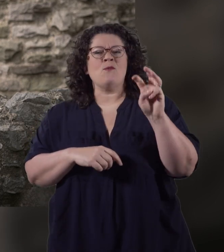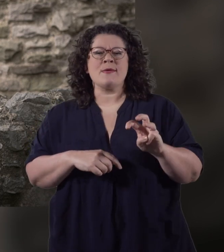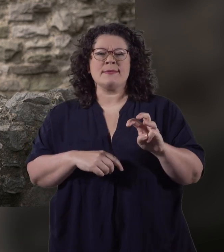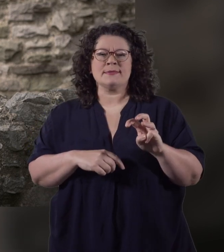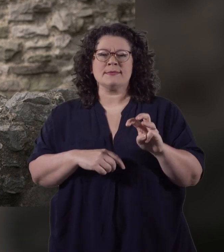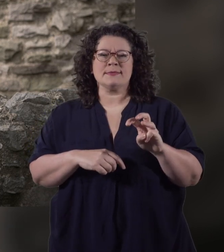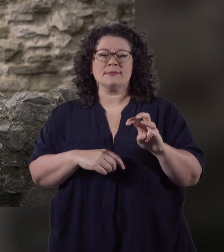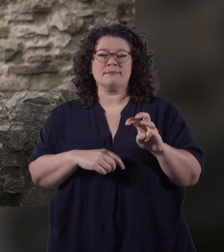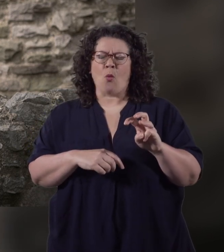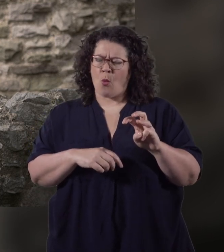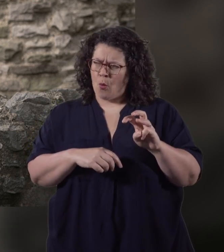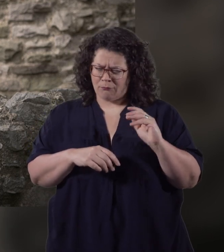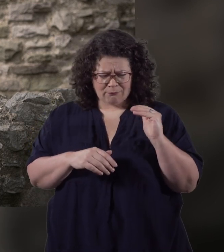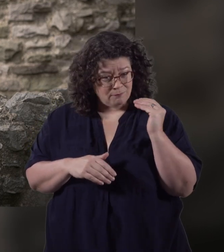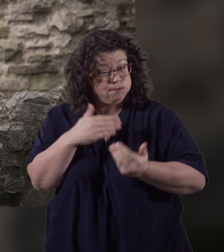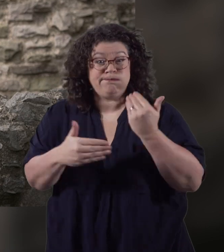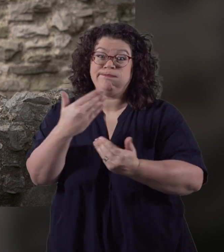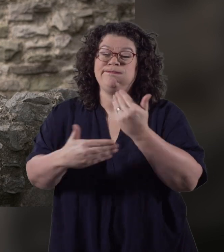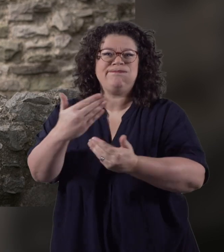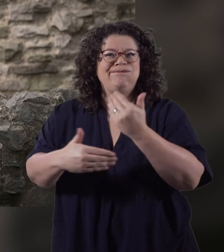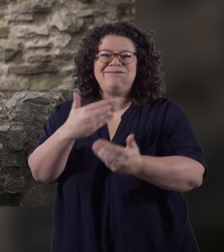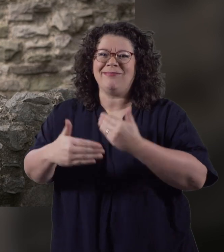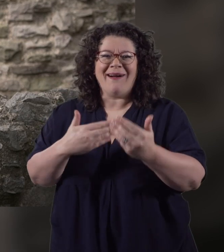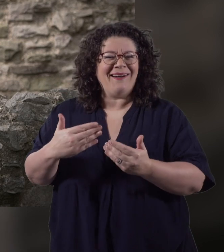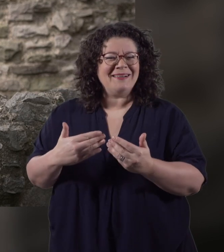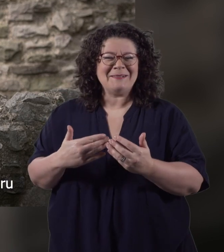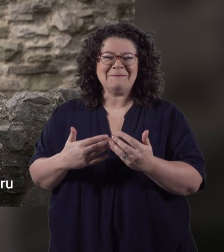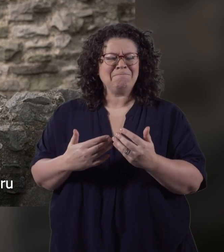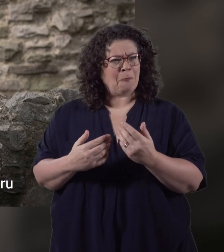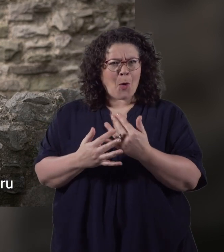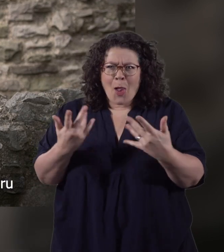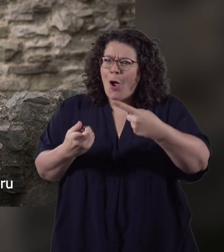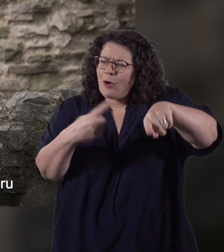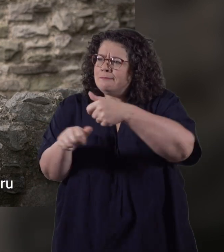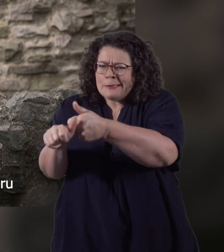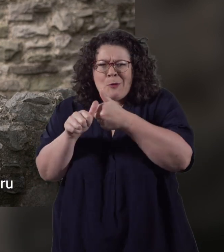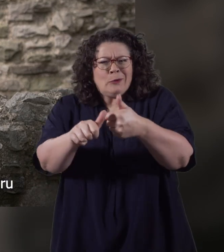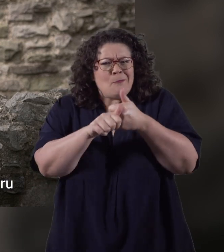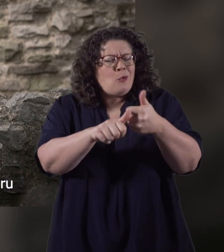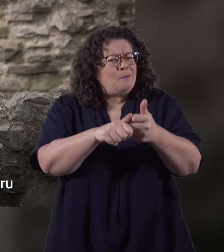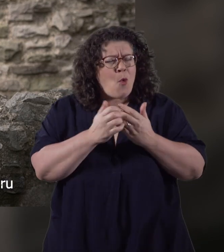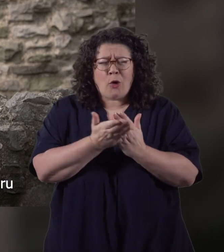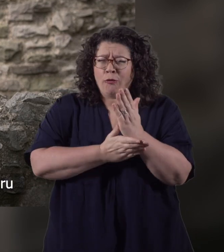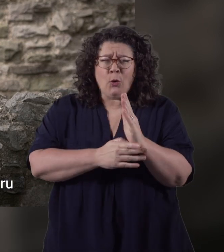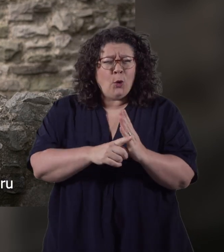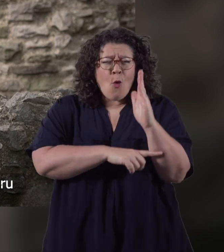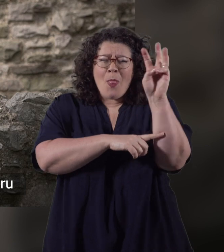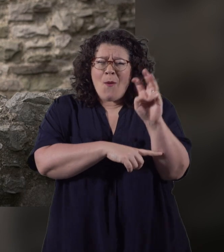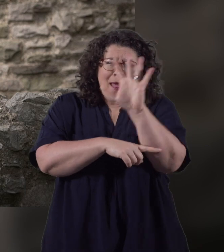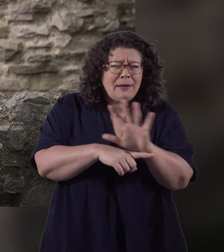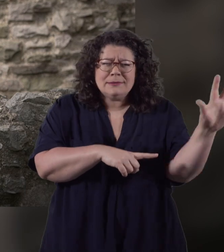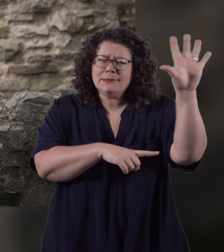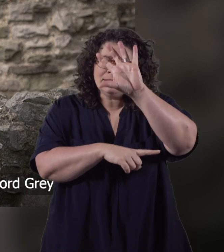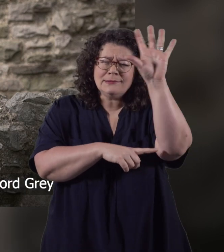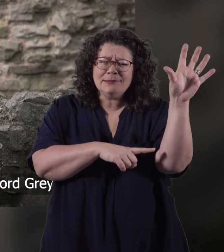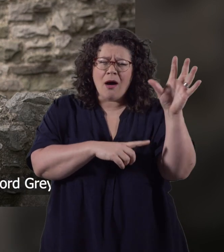From then on there was no stopping him and he quickly gained support throughout Gogled Cymru,